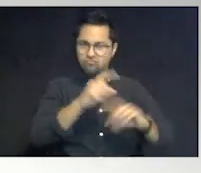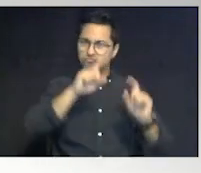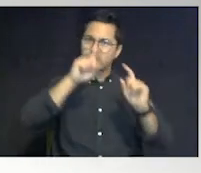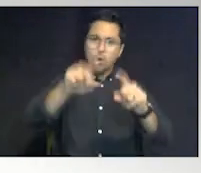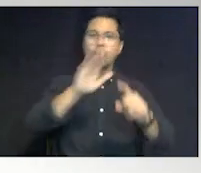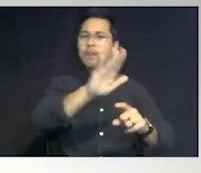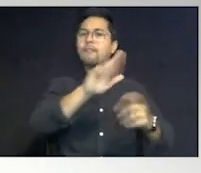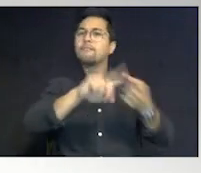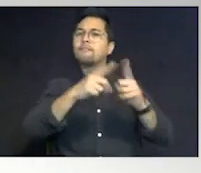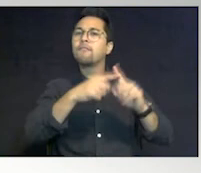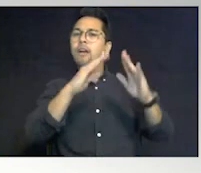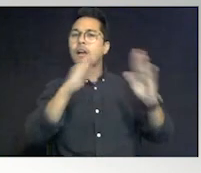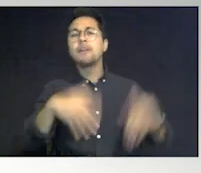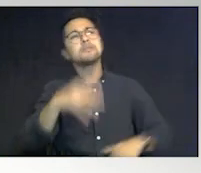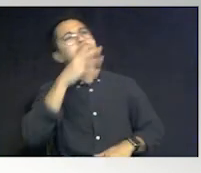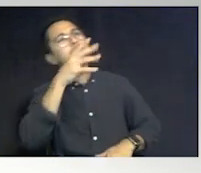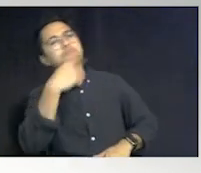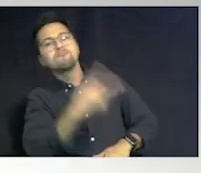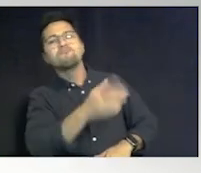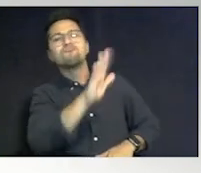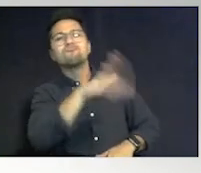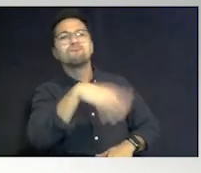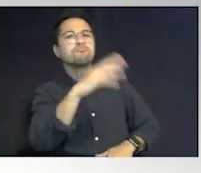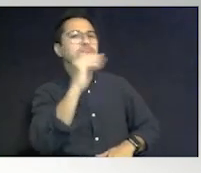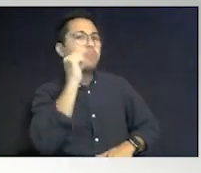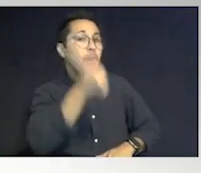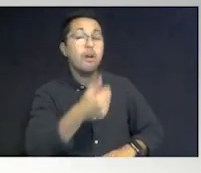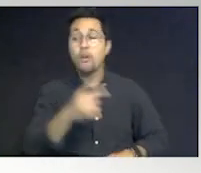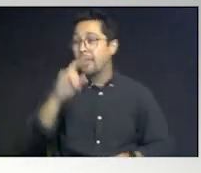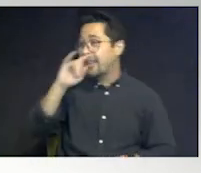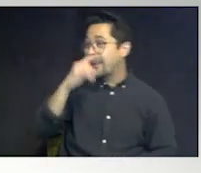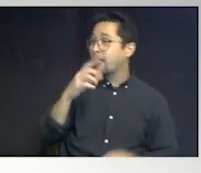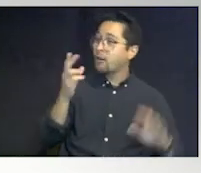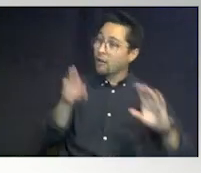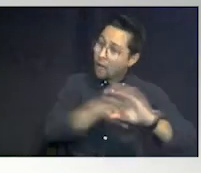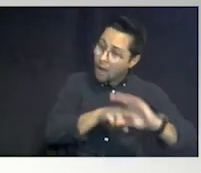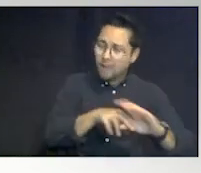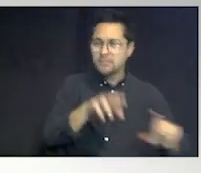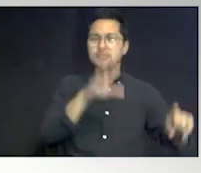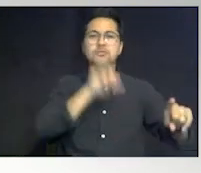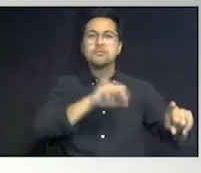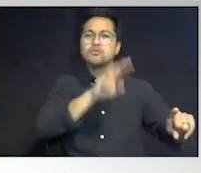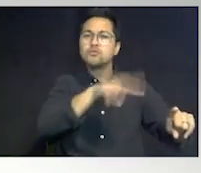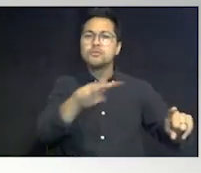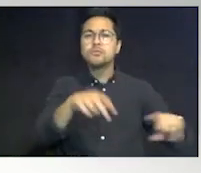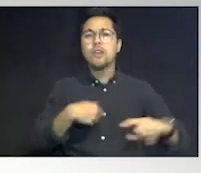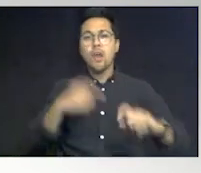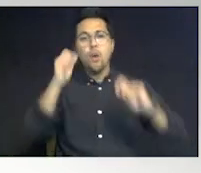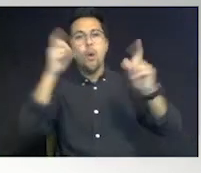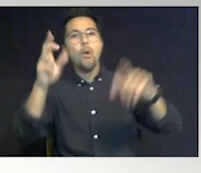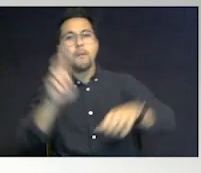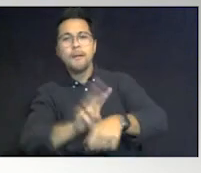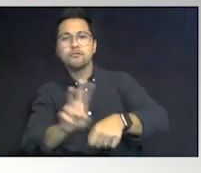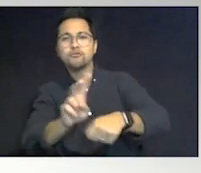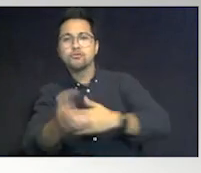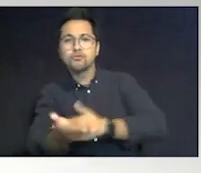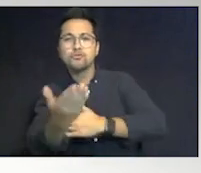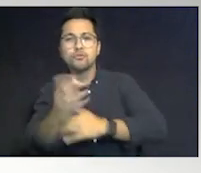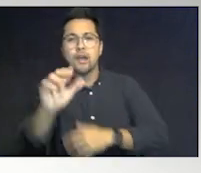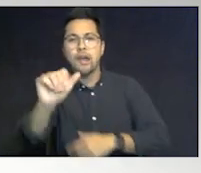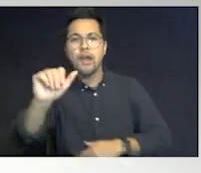friend's house. Mom says, tomorrow. Kid goes in, goes to bed. He's 22 years old, goes to bed. He woke up at 2 o'clock in the morning.